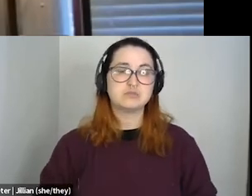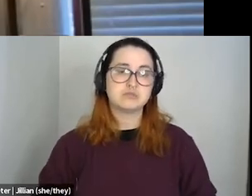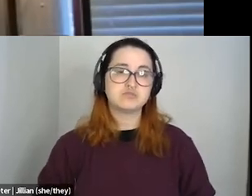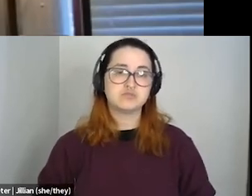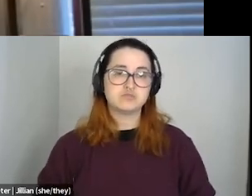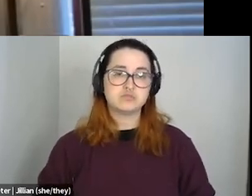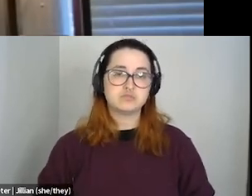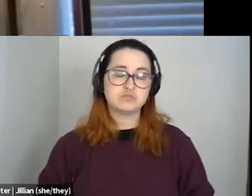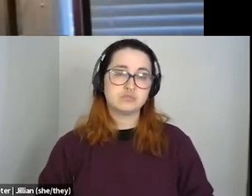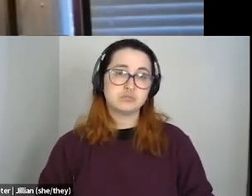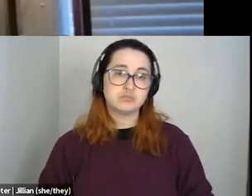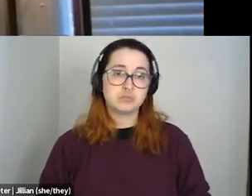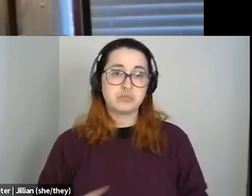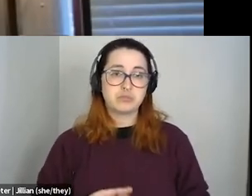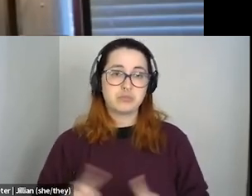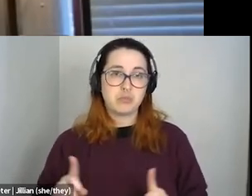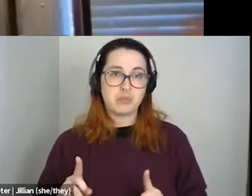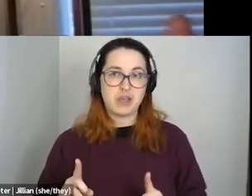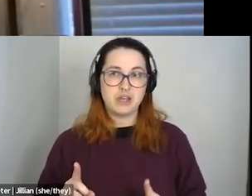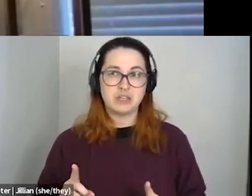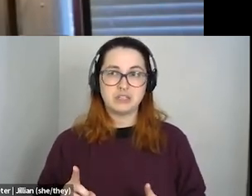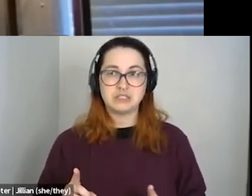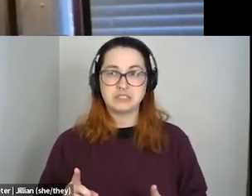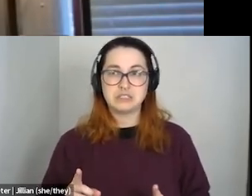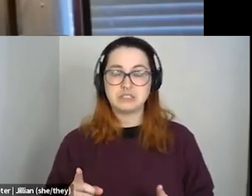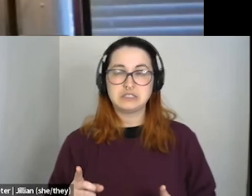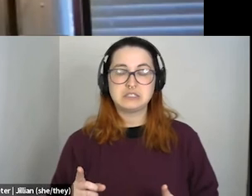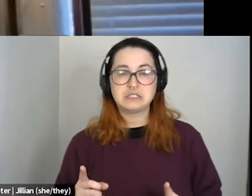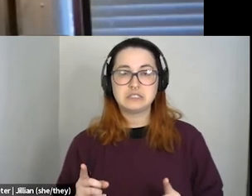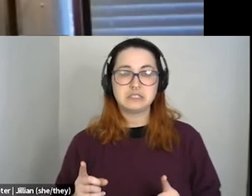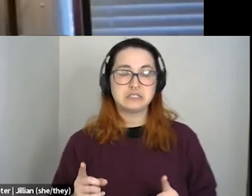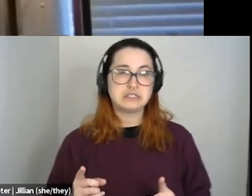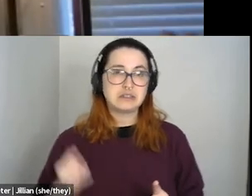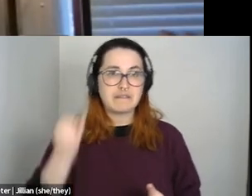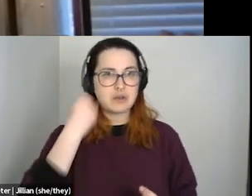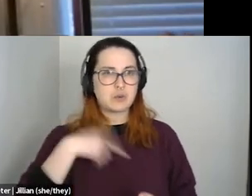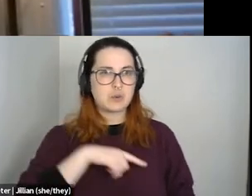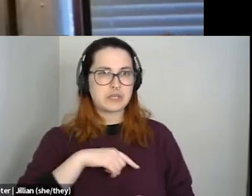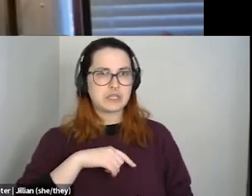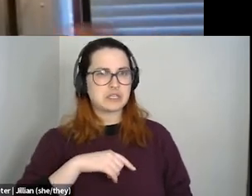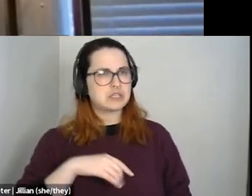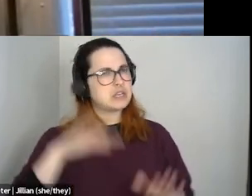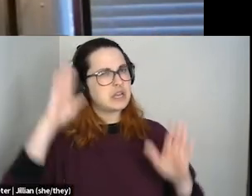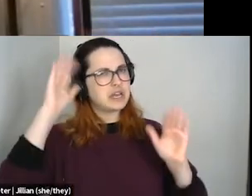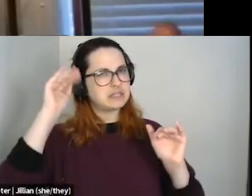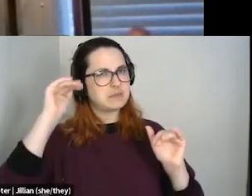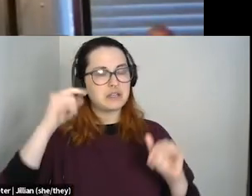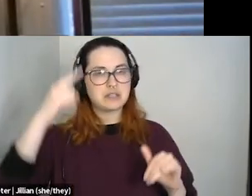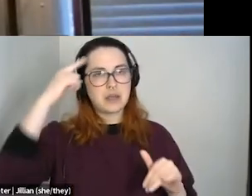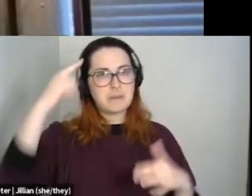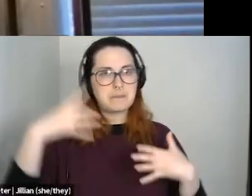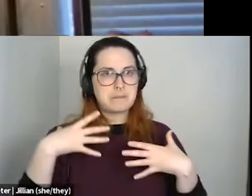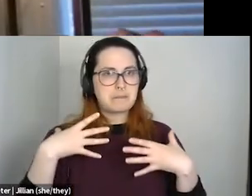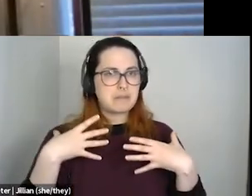I also think like the silent expectation that like mental health and like disabilities like that are static